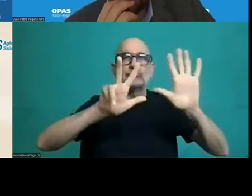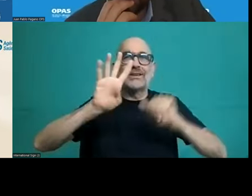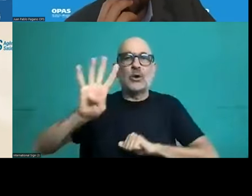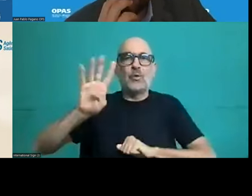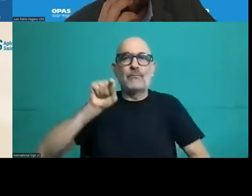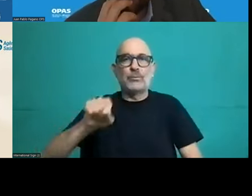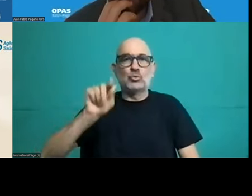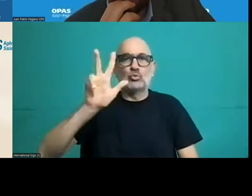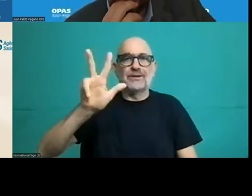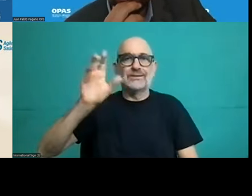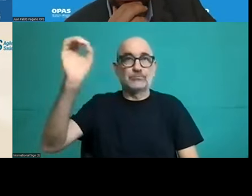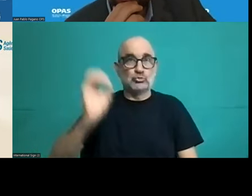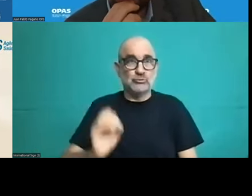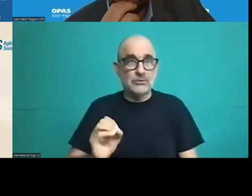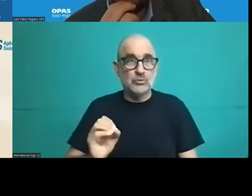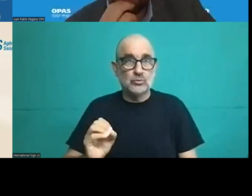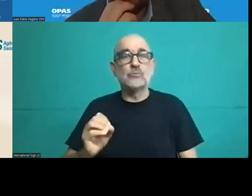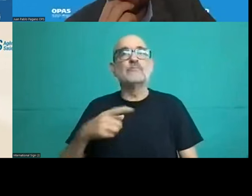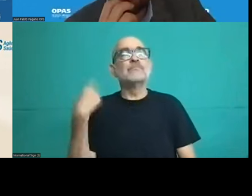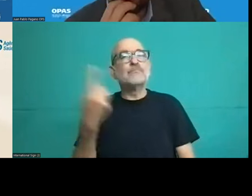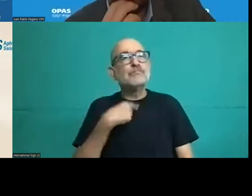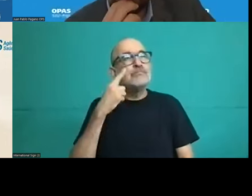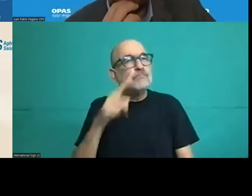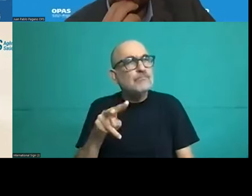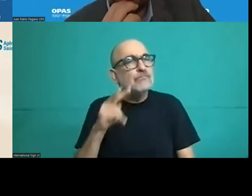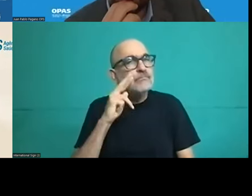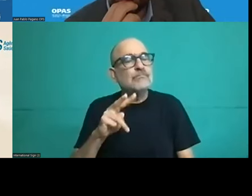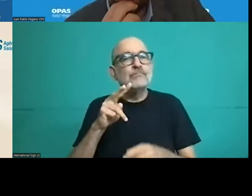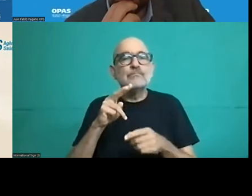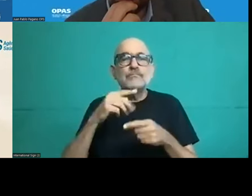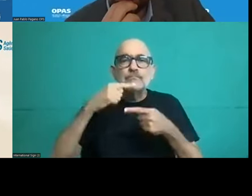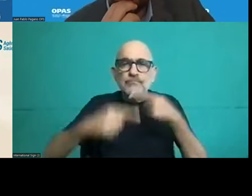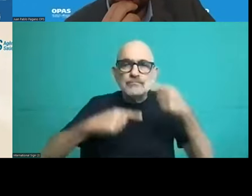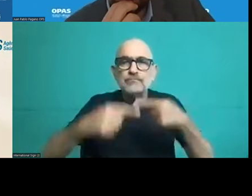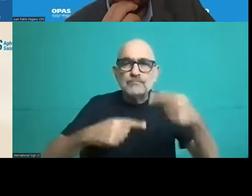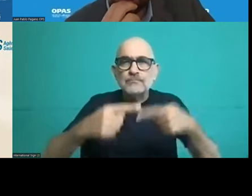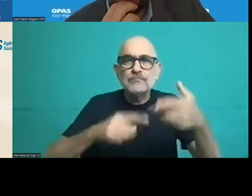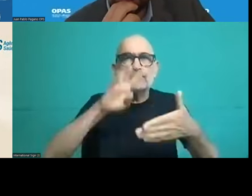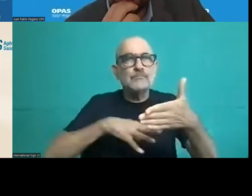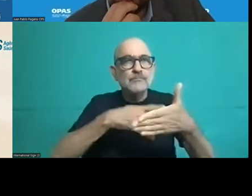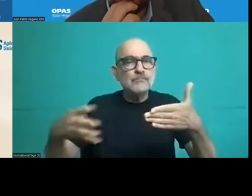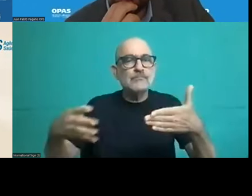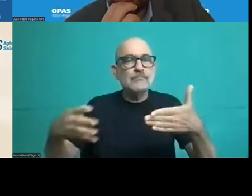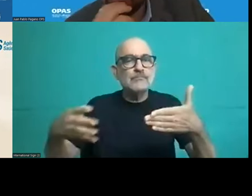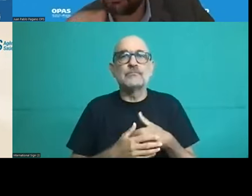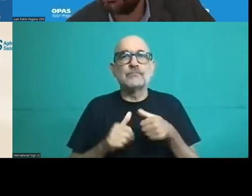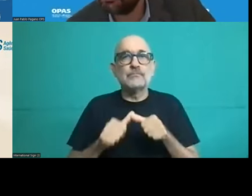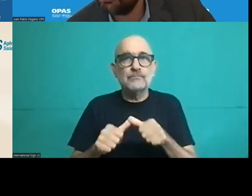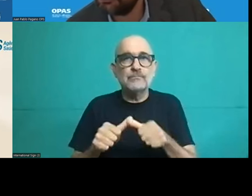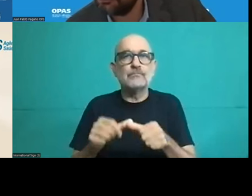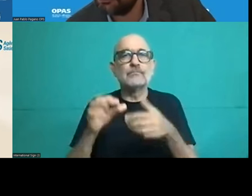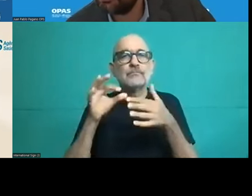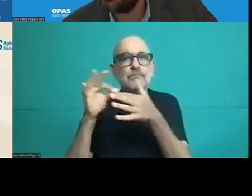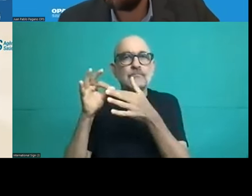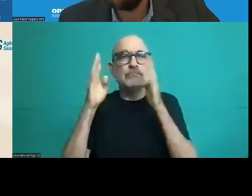.3 percent of difference when we look at dental plans operators that work only with